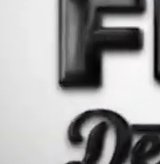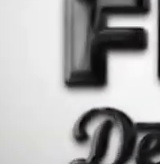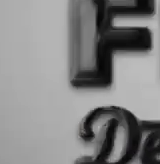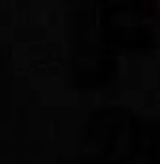The Big Bar. The